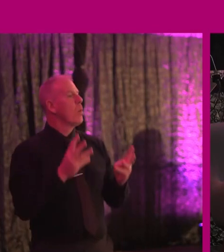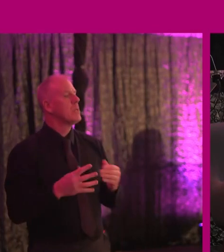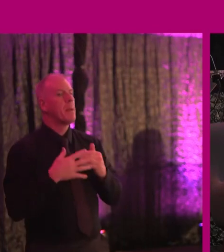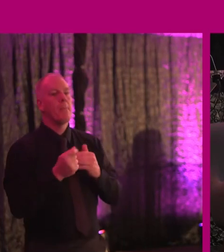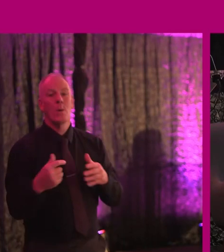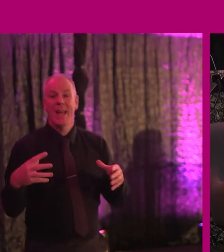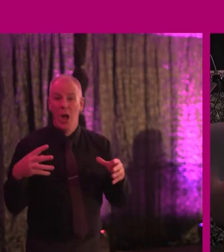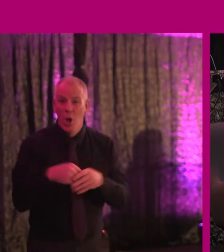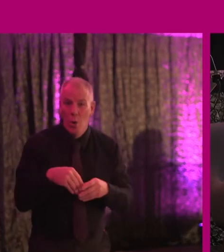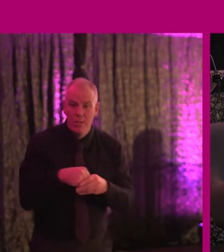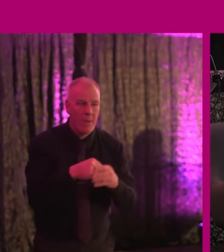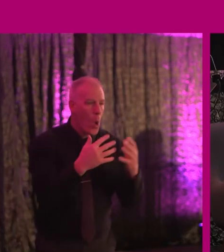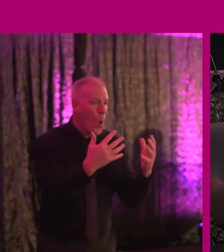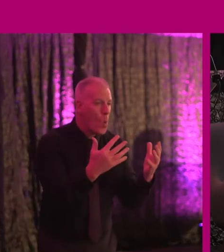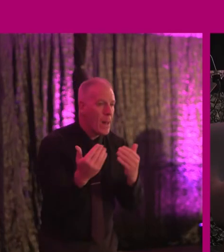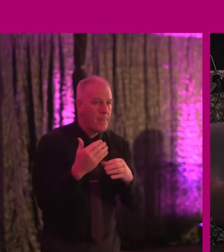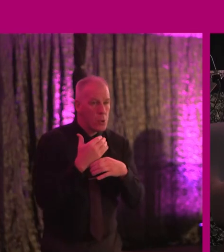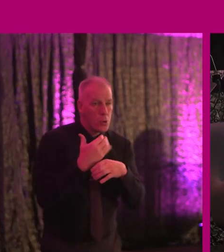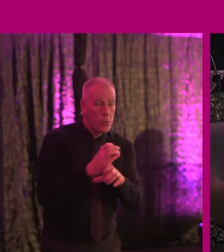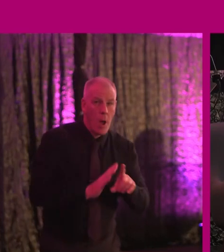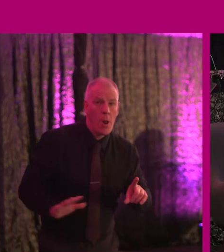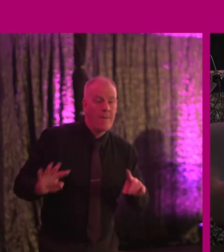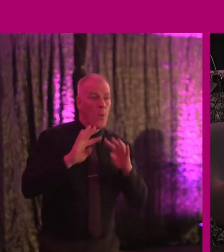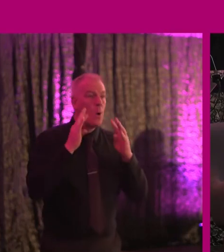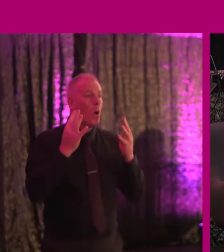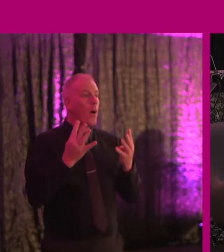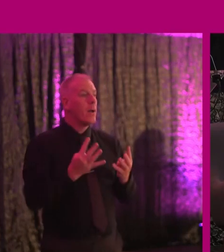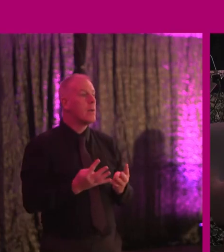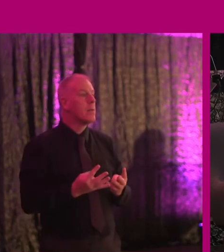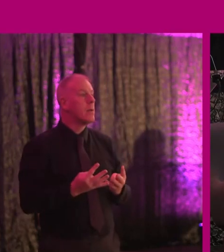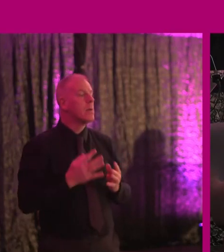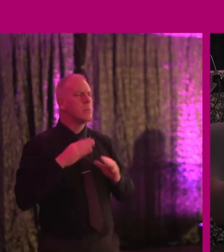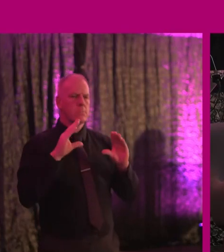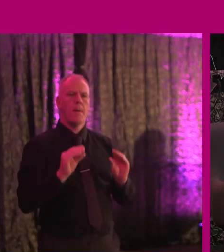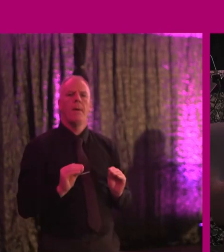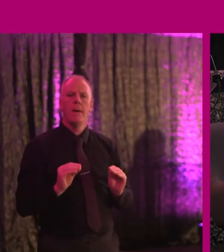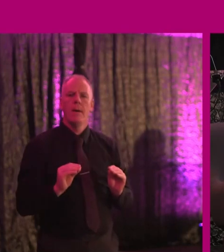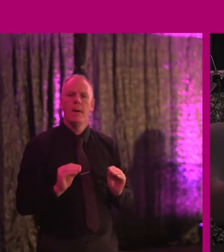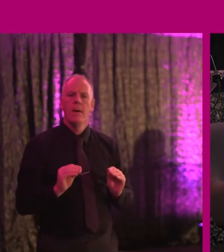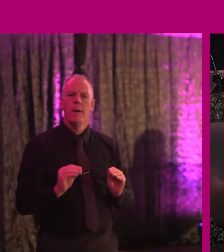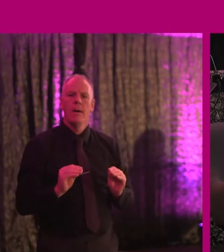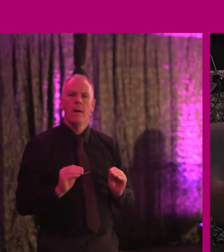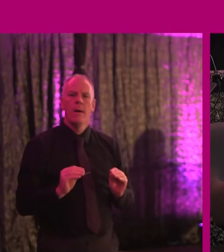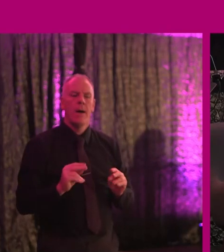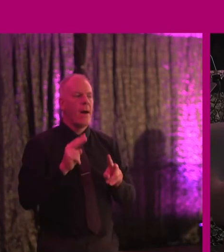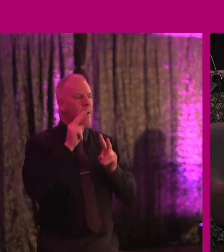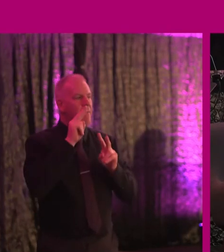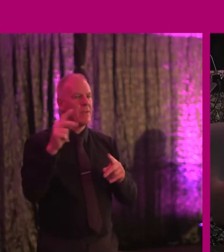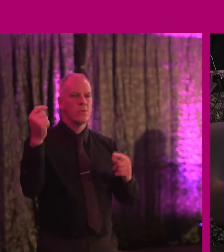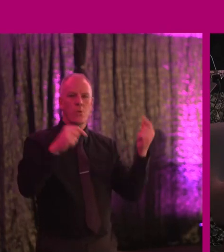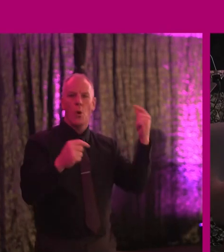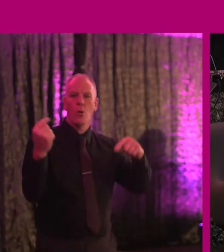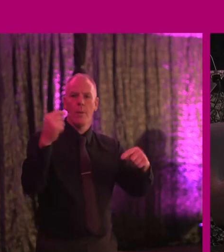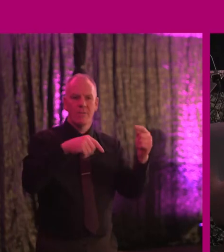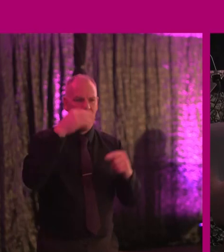inclusive and welcoming country in the world, let's just look for a second at our visitors coming into our country.